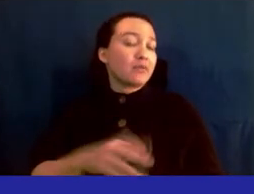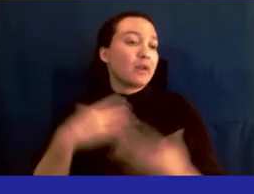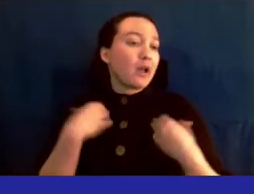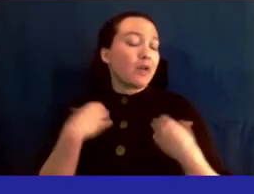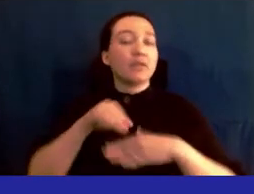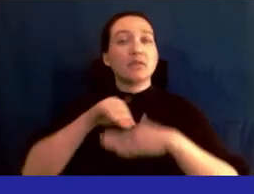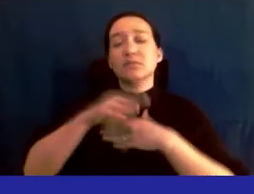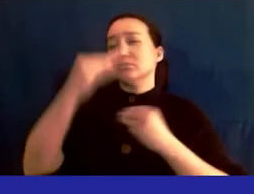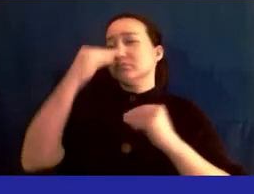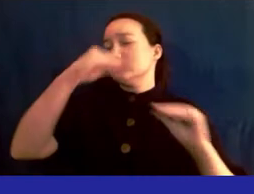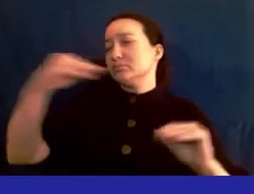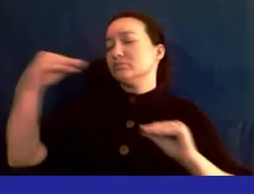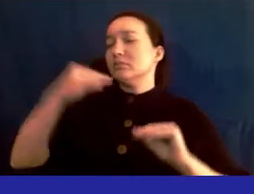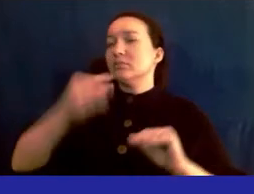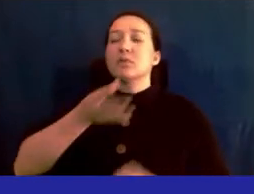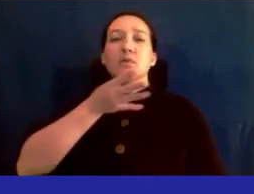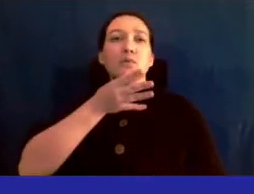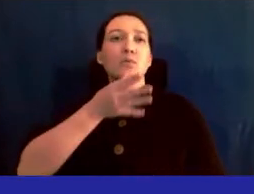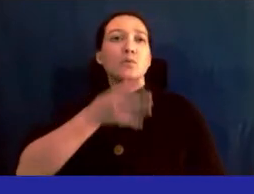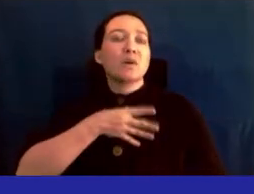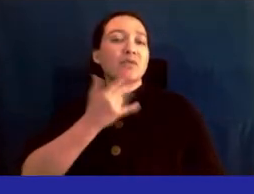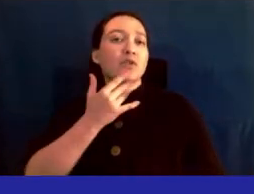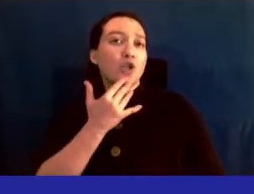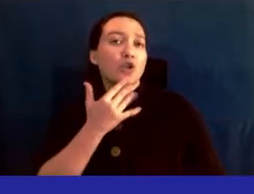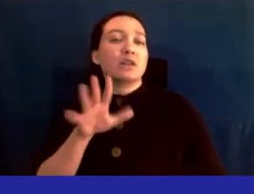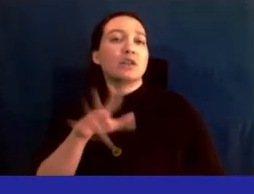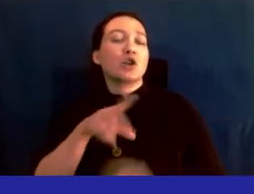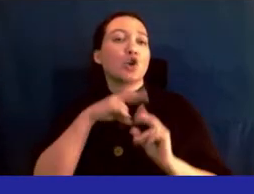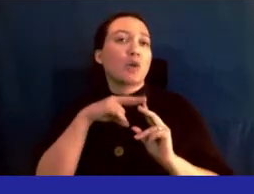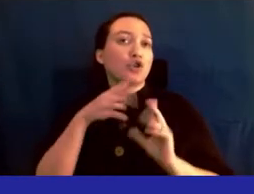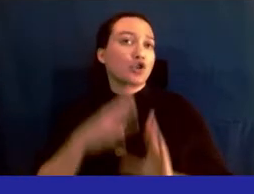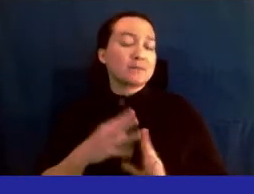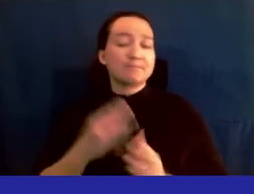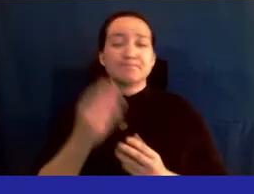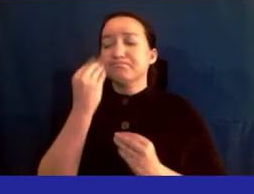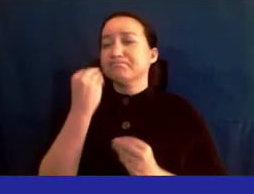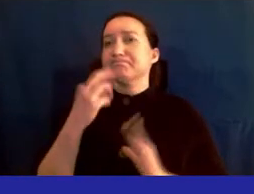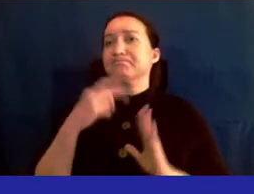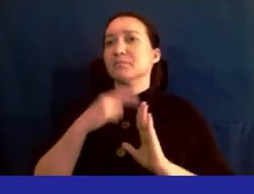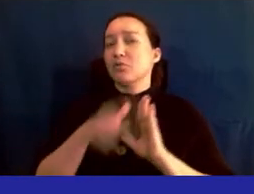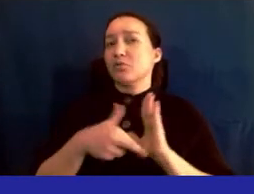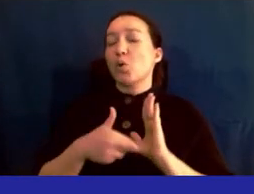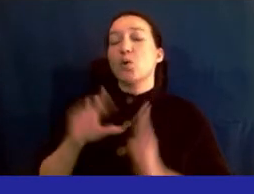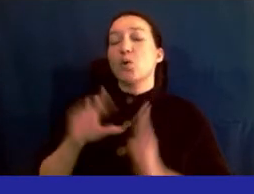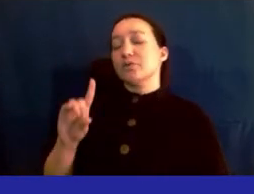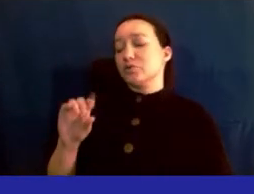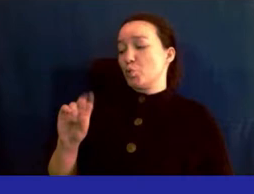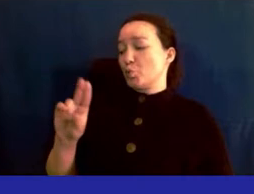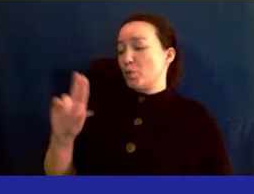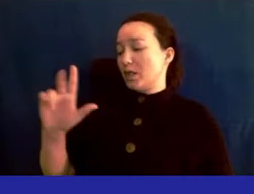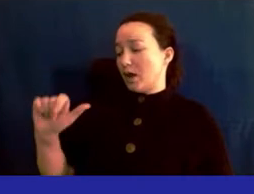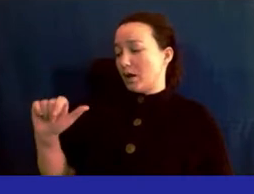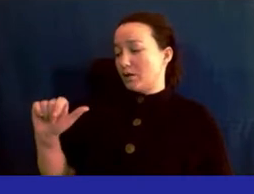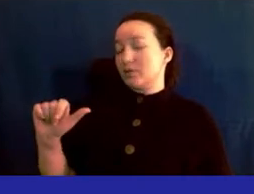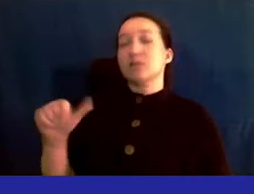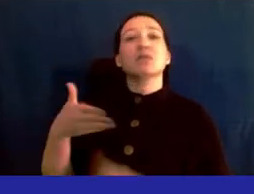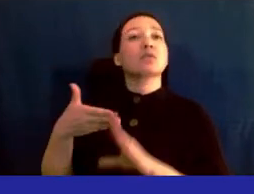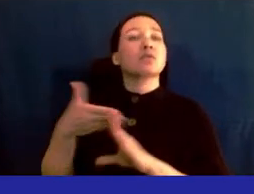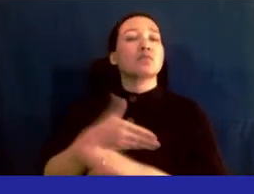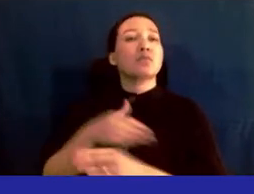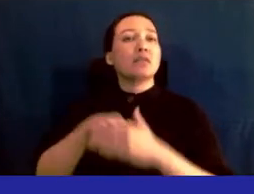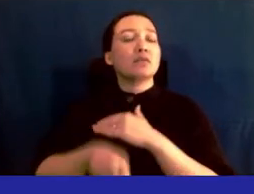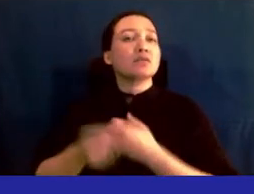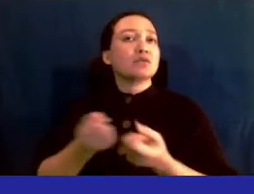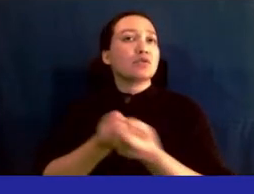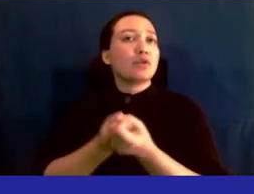informing women of color and their partners about the role of a doula, the prenatal support team,